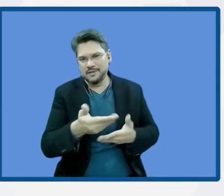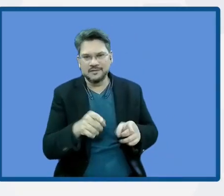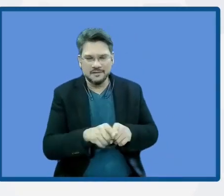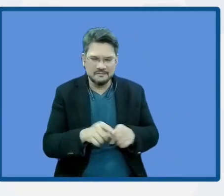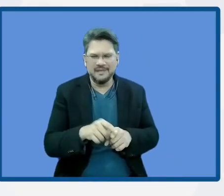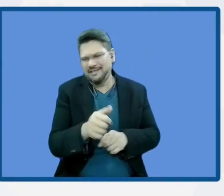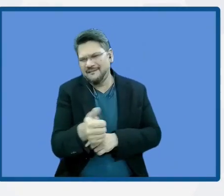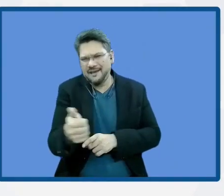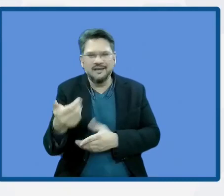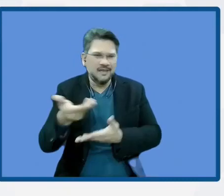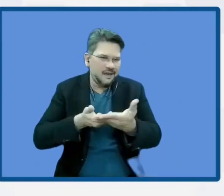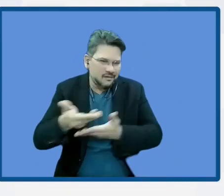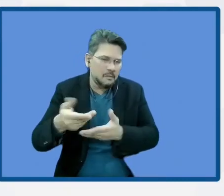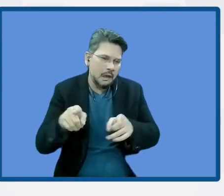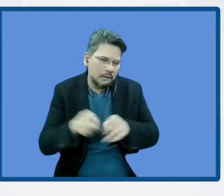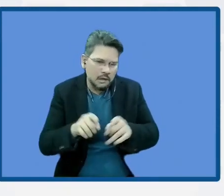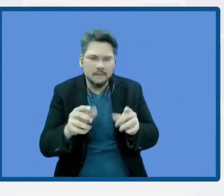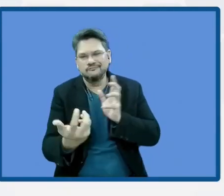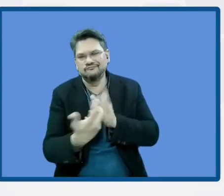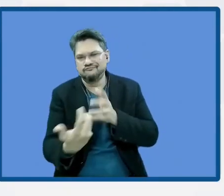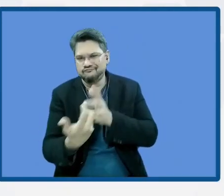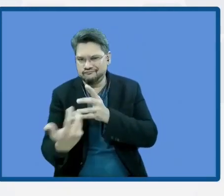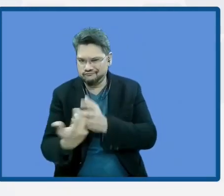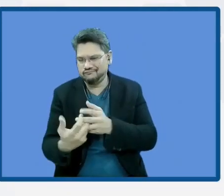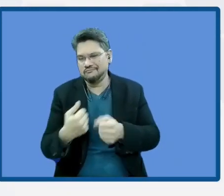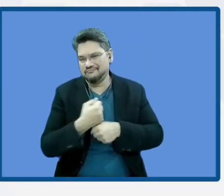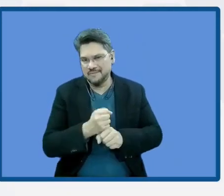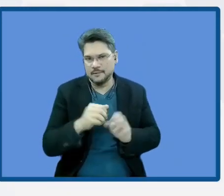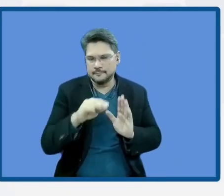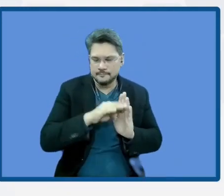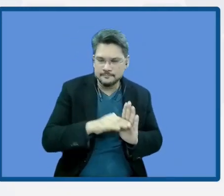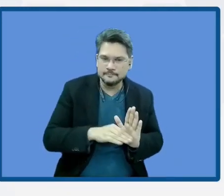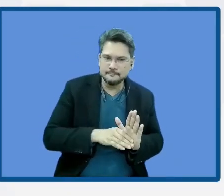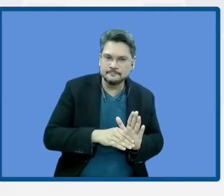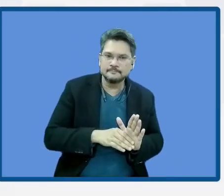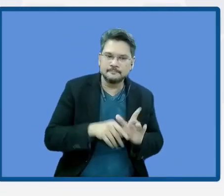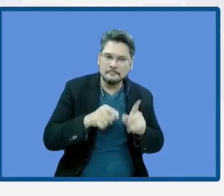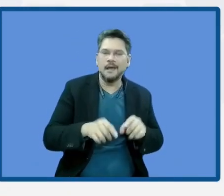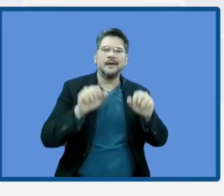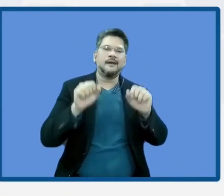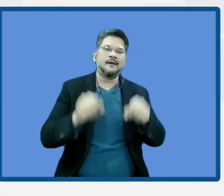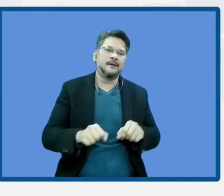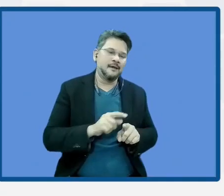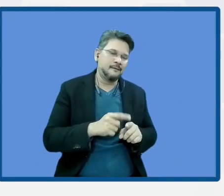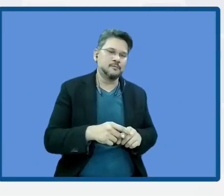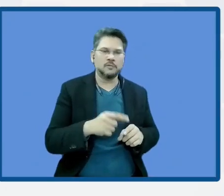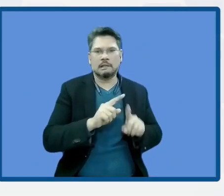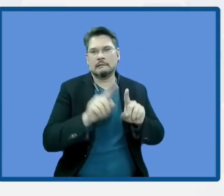when we can, we will be able to find the different solutions based on the ecosystems.